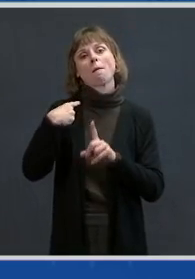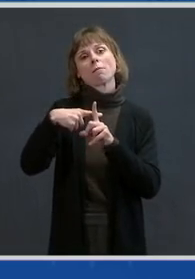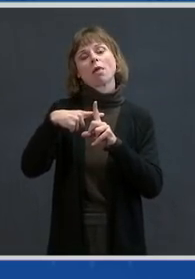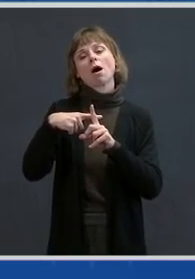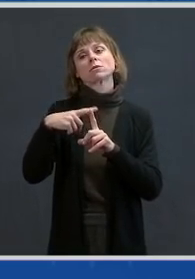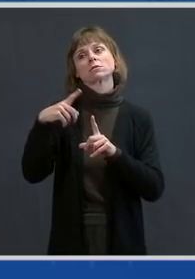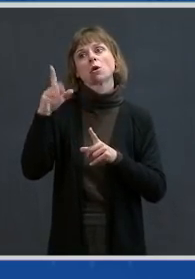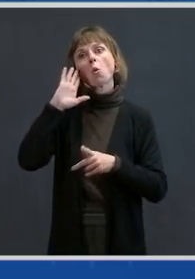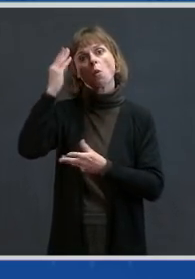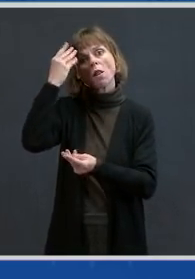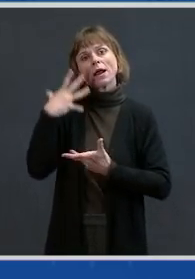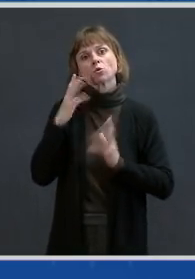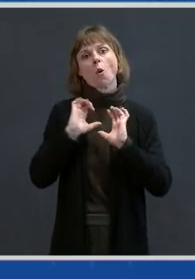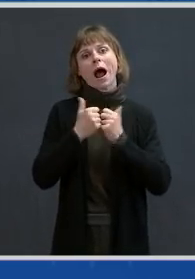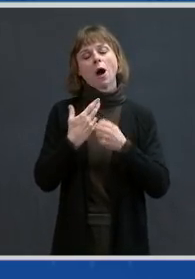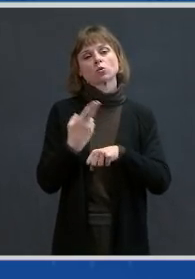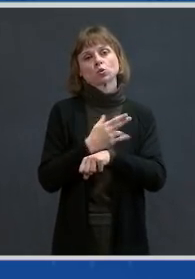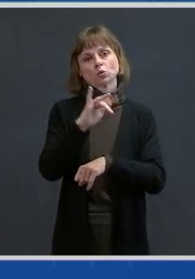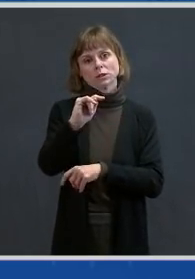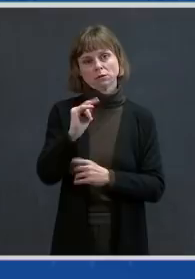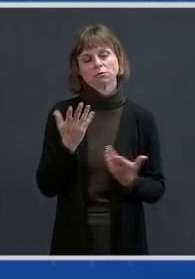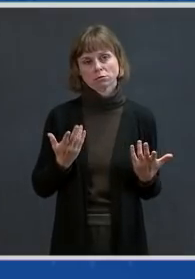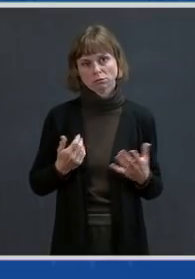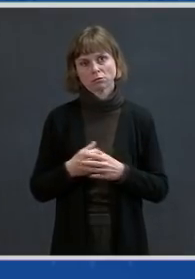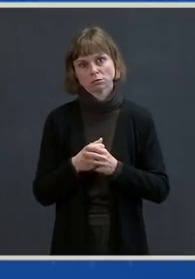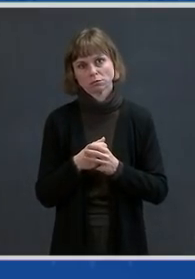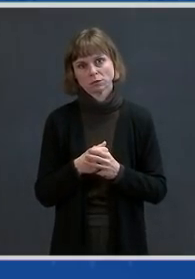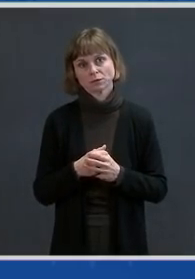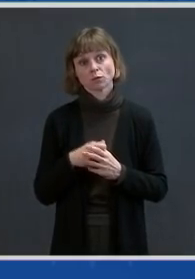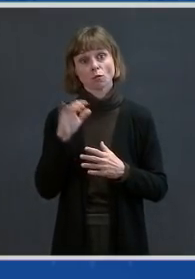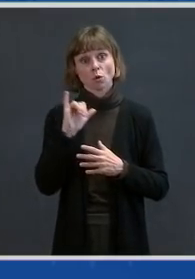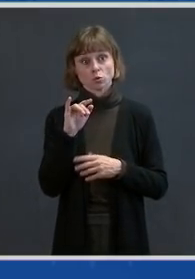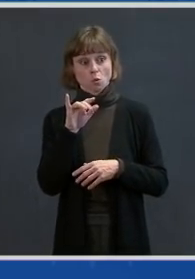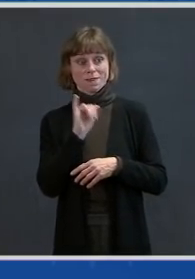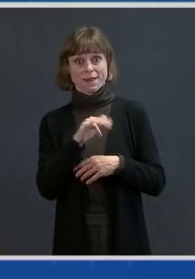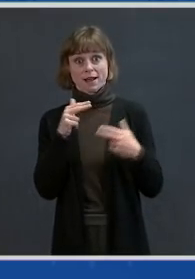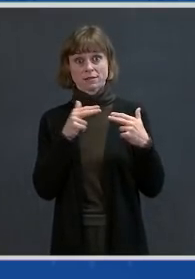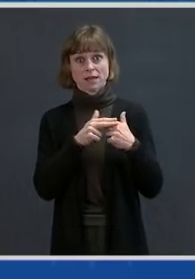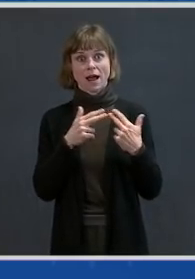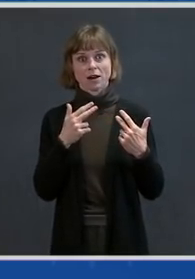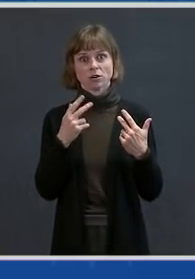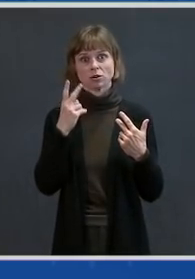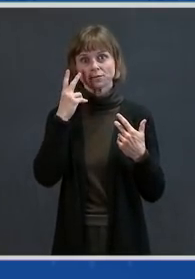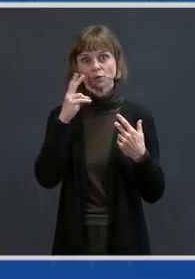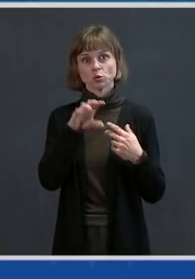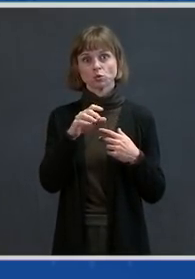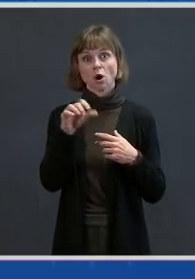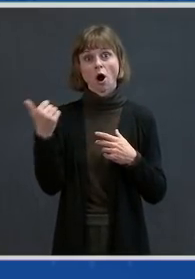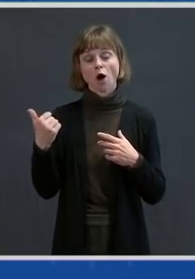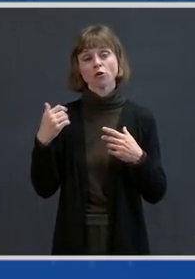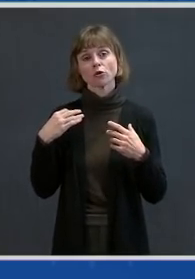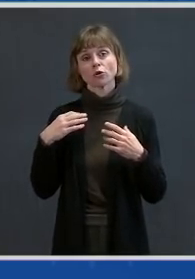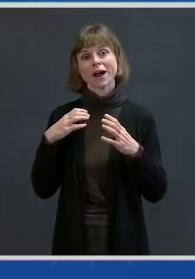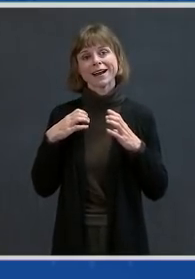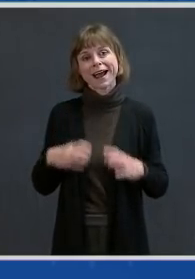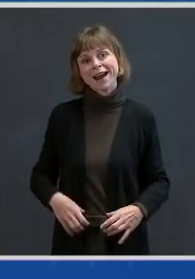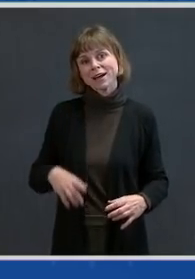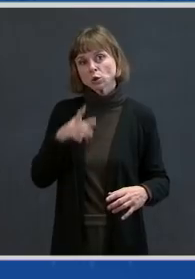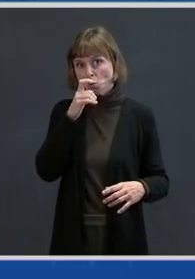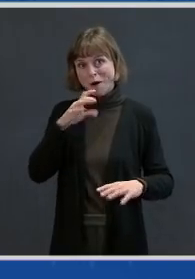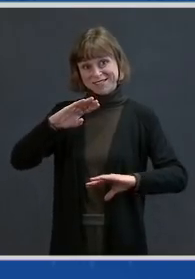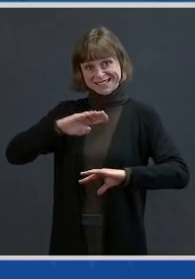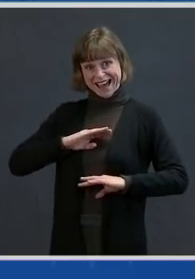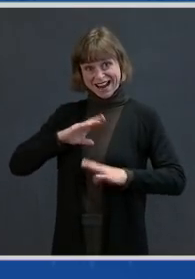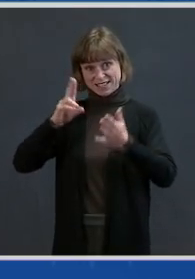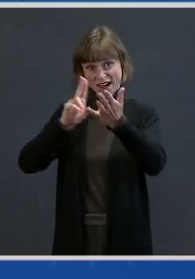utilized. In addition, on this particular slide, there are other candidates that have fulfilled enrollment, and we're looking